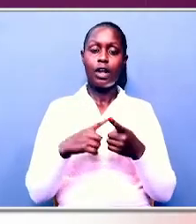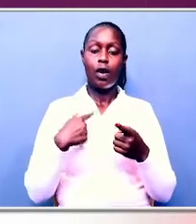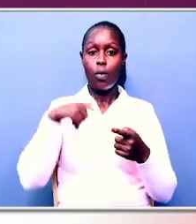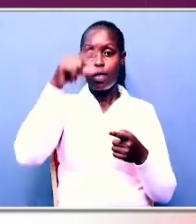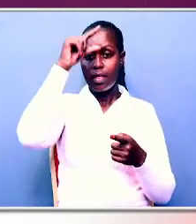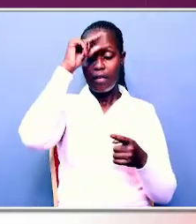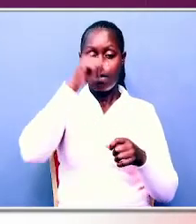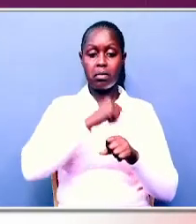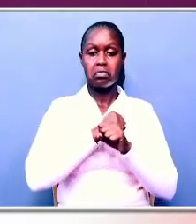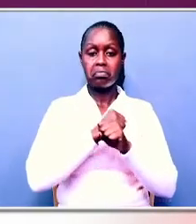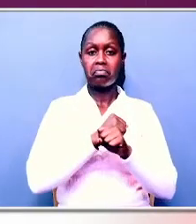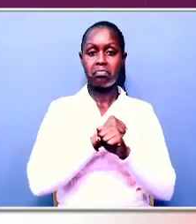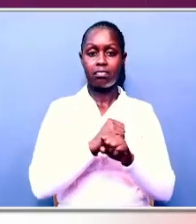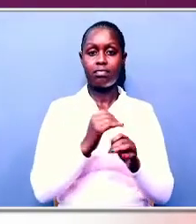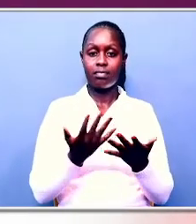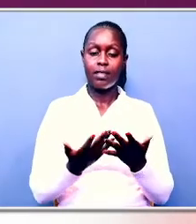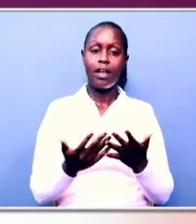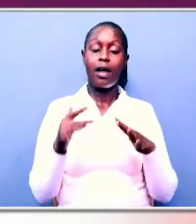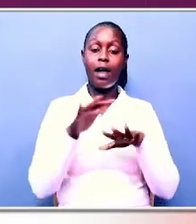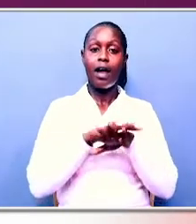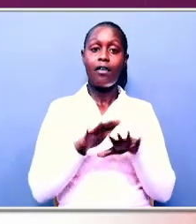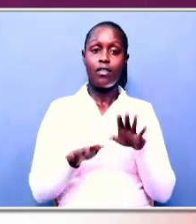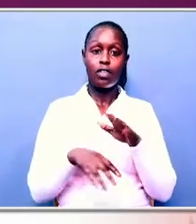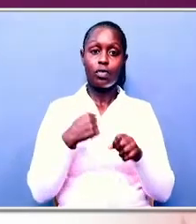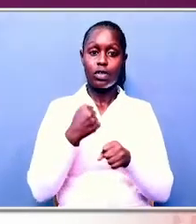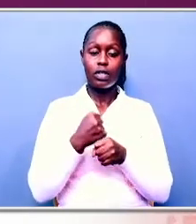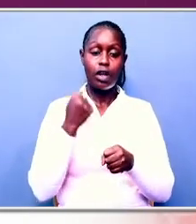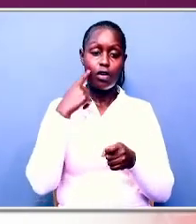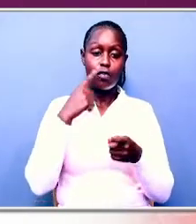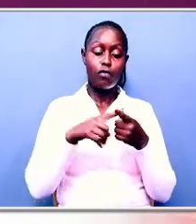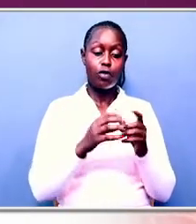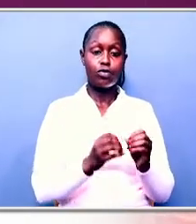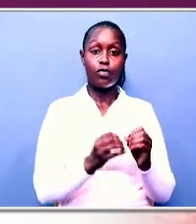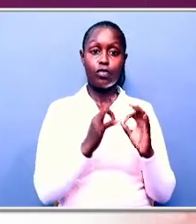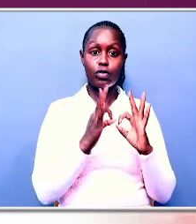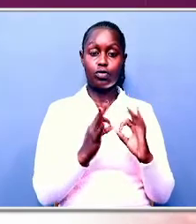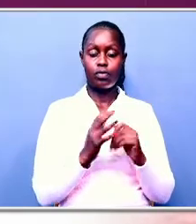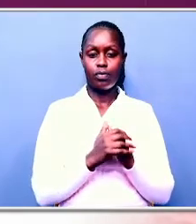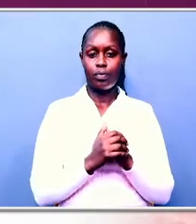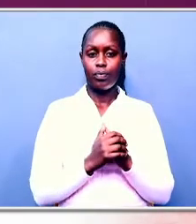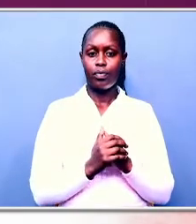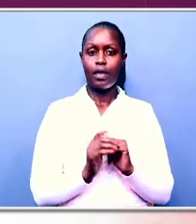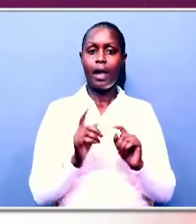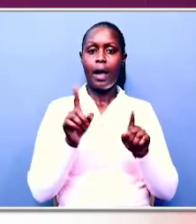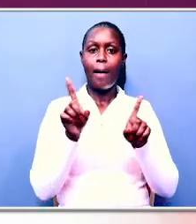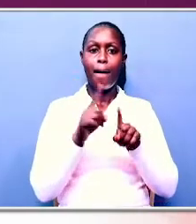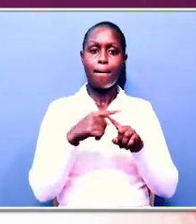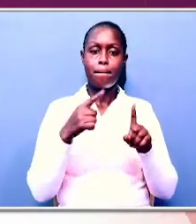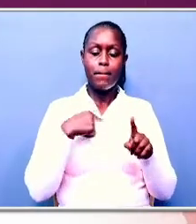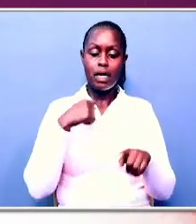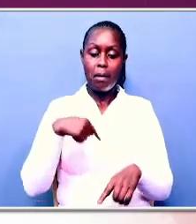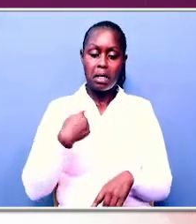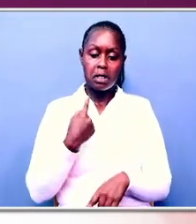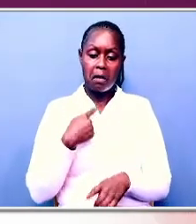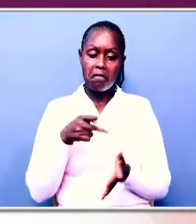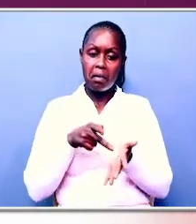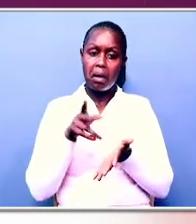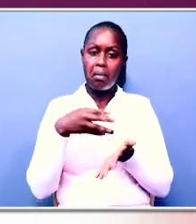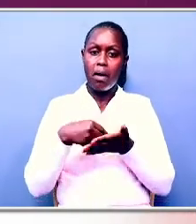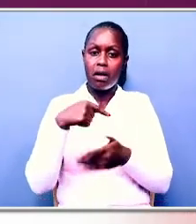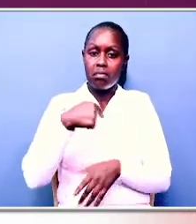security. Everything is done for him officially. I have to pay my airfare to come here.